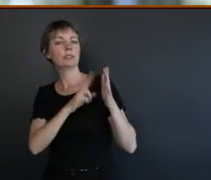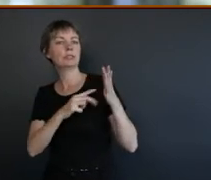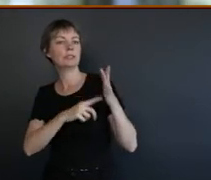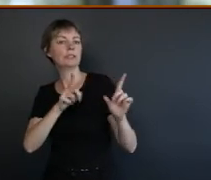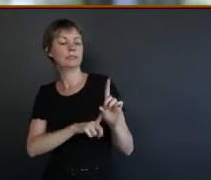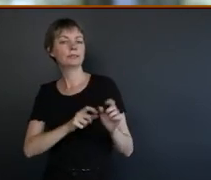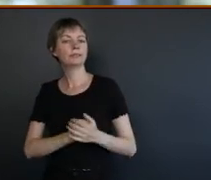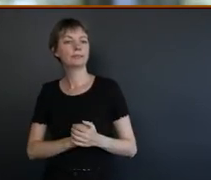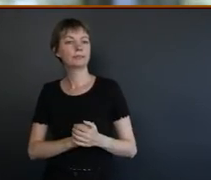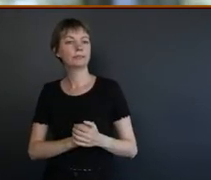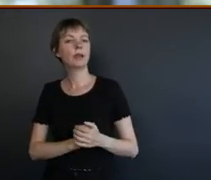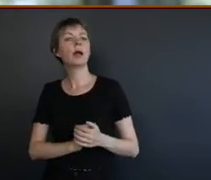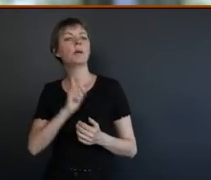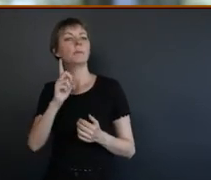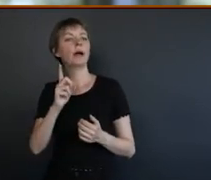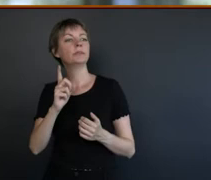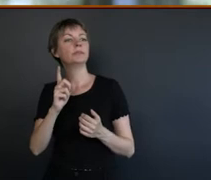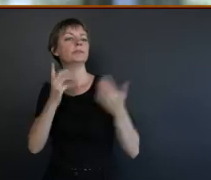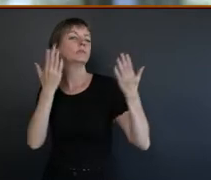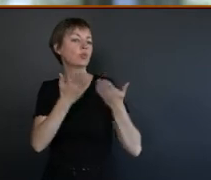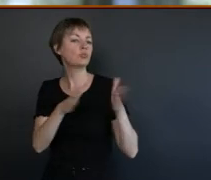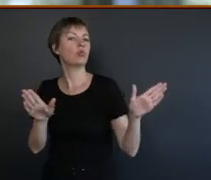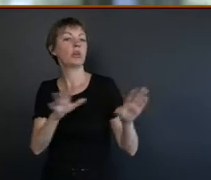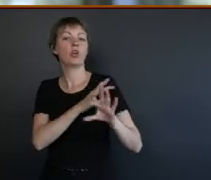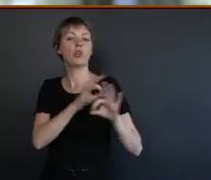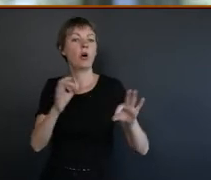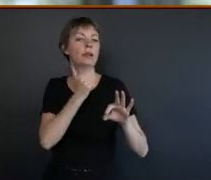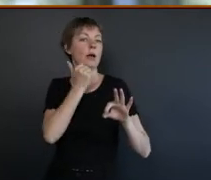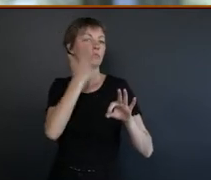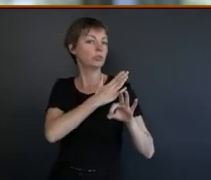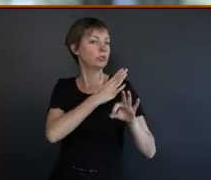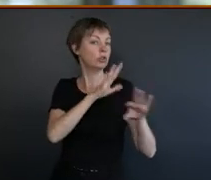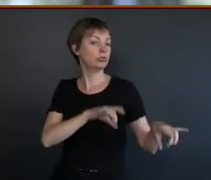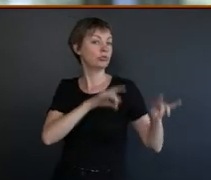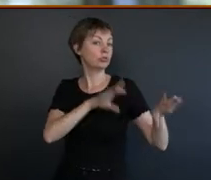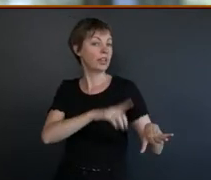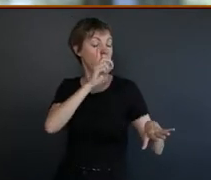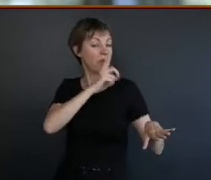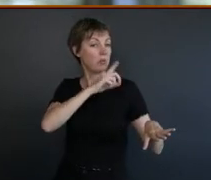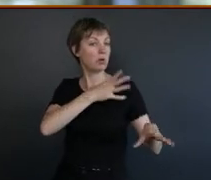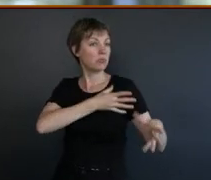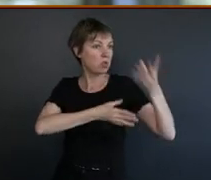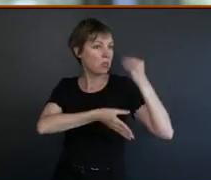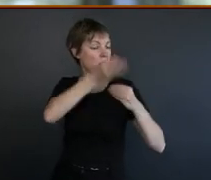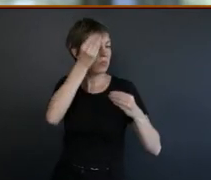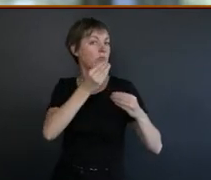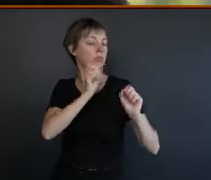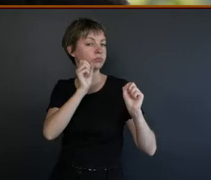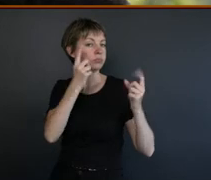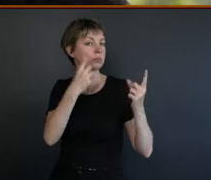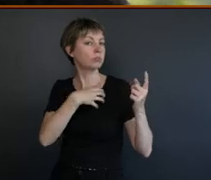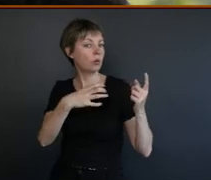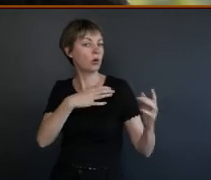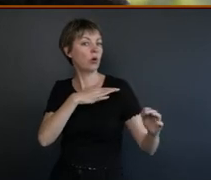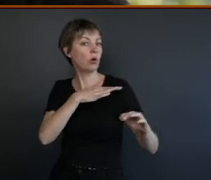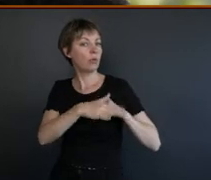the broader Australian non-Aboriginal community is picking up on the needs of